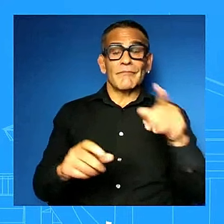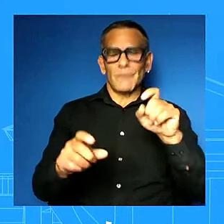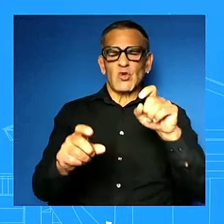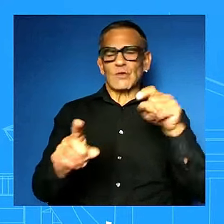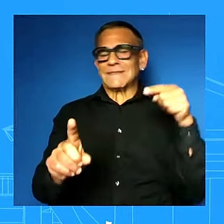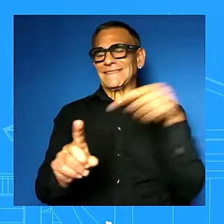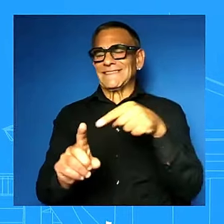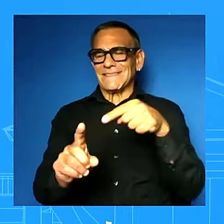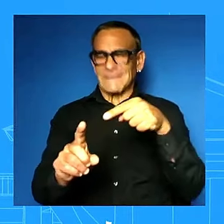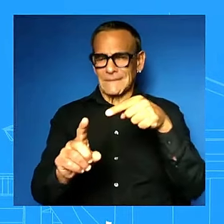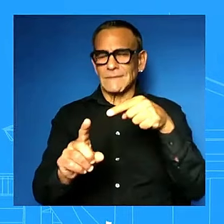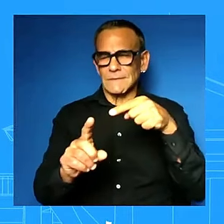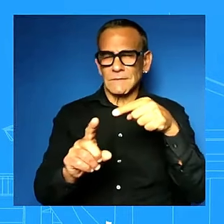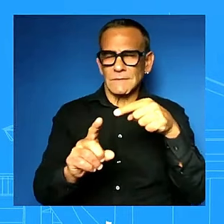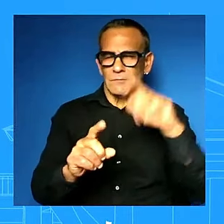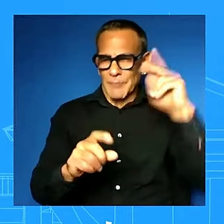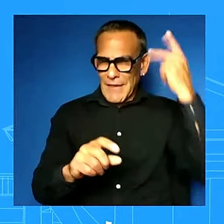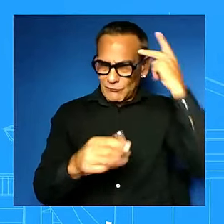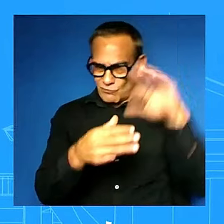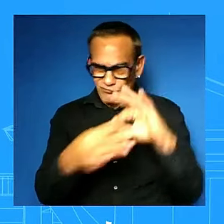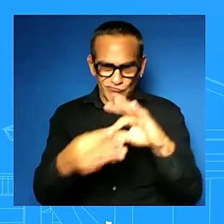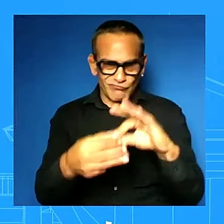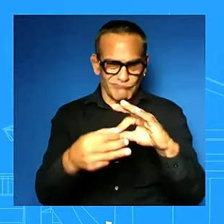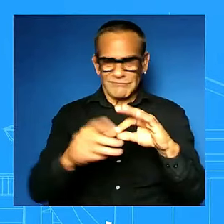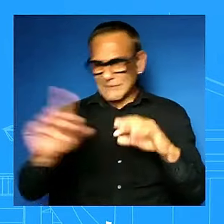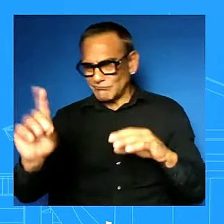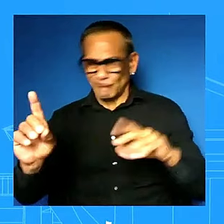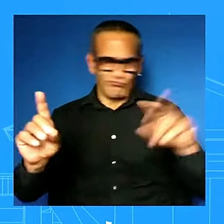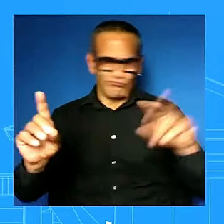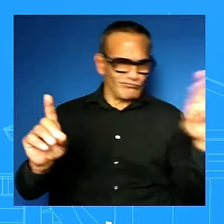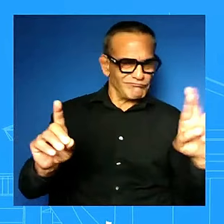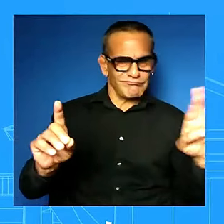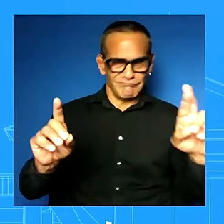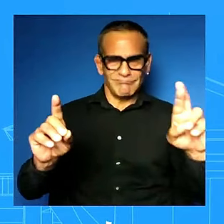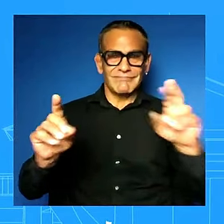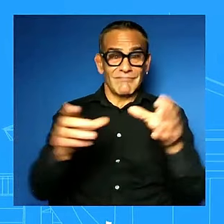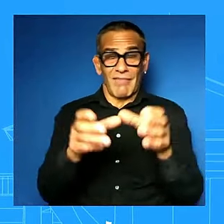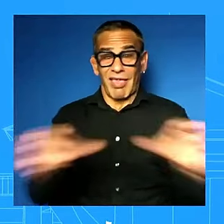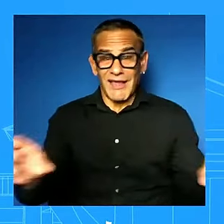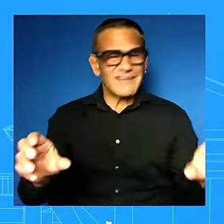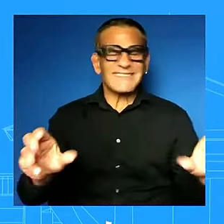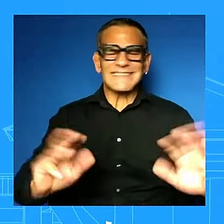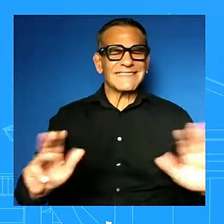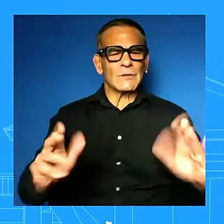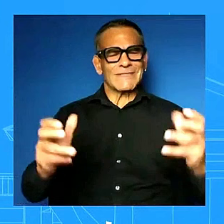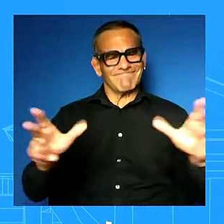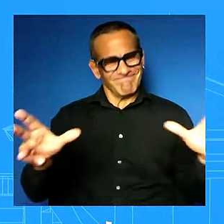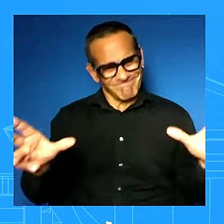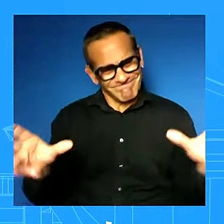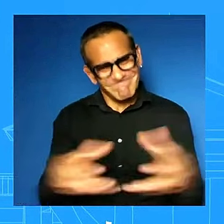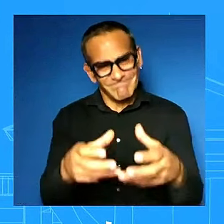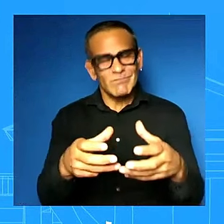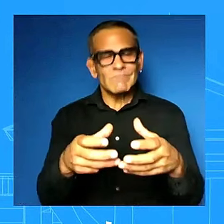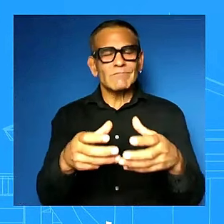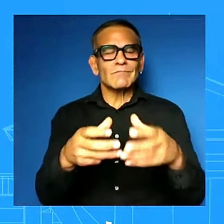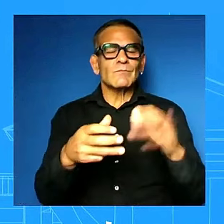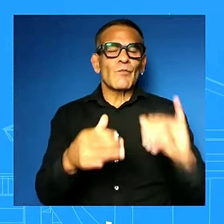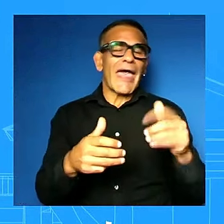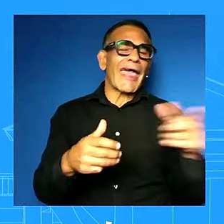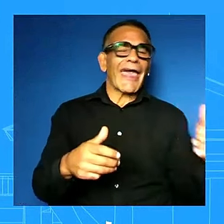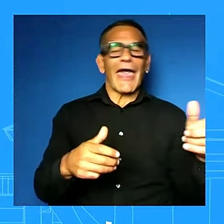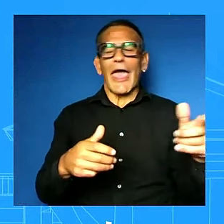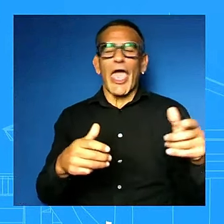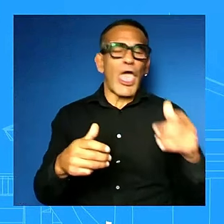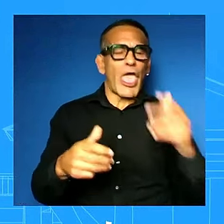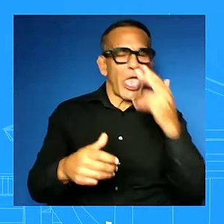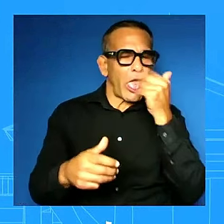so he made those remarks impromptu remarks um to uh some of the folks who were there on that day and he offered